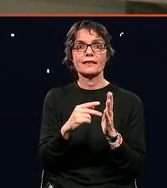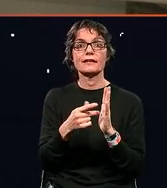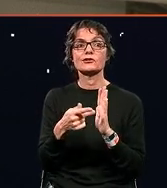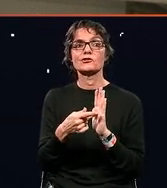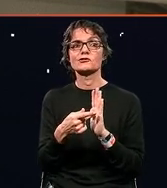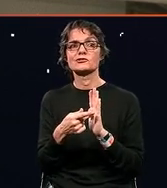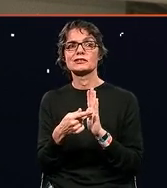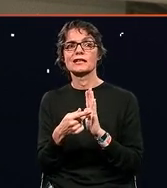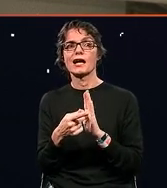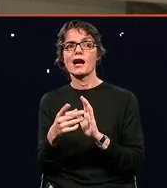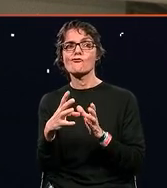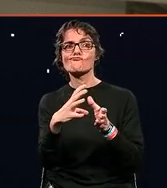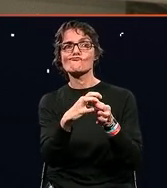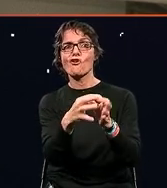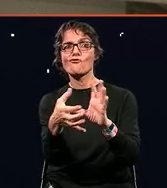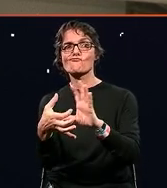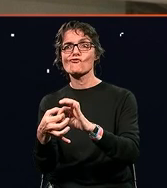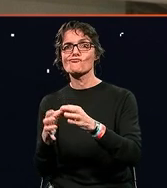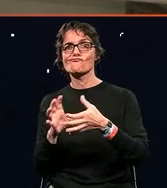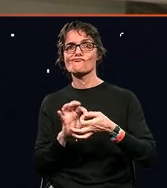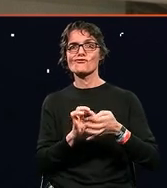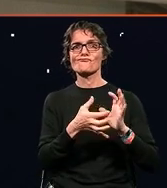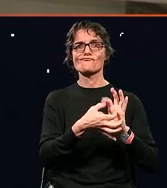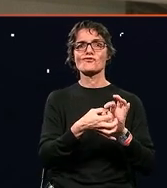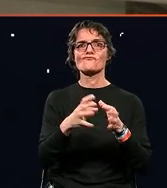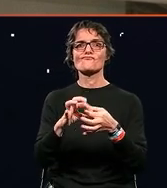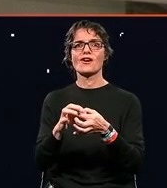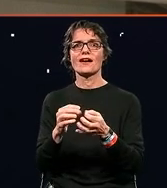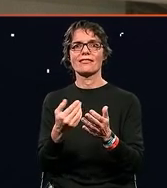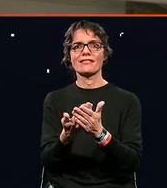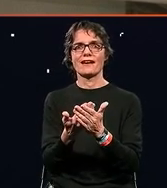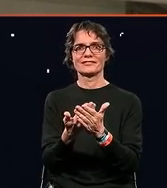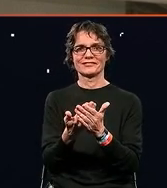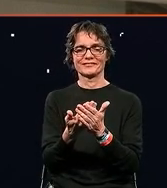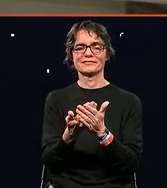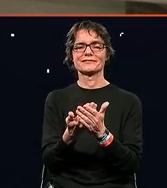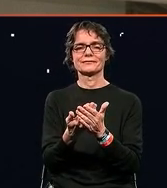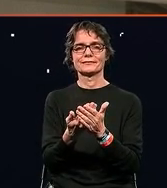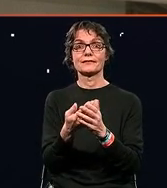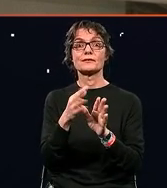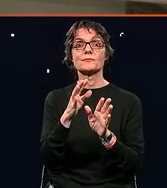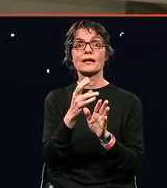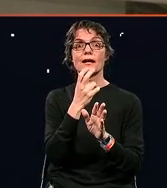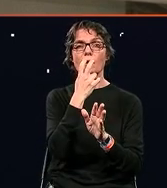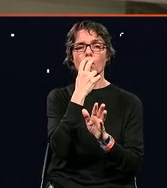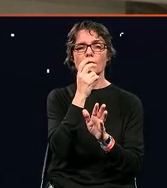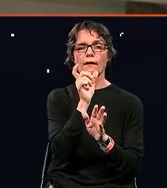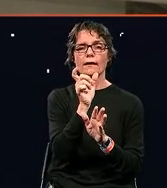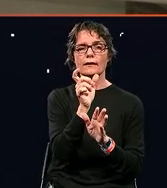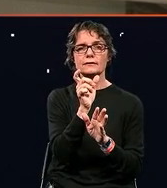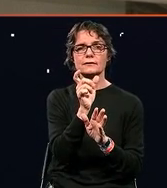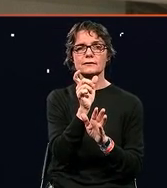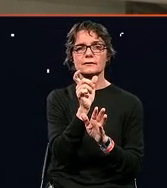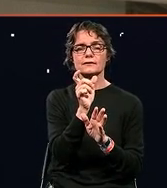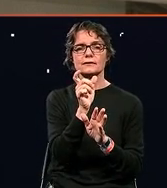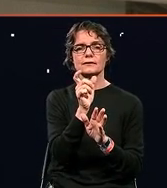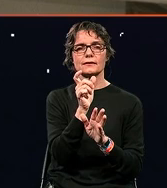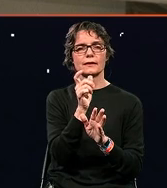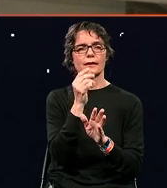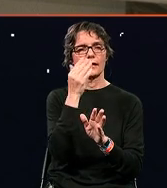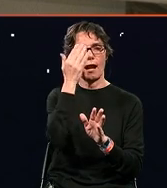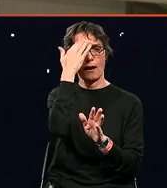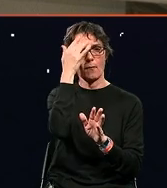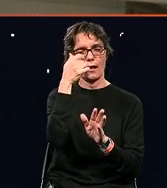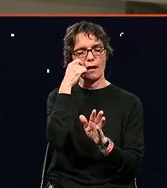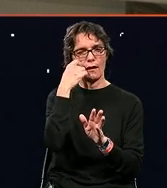catalyst to get there. But curiosity is a very human capacity. It's